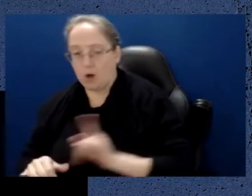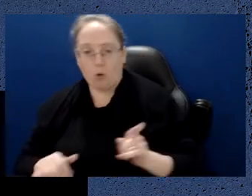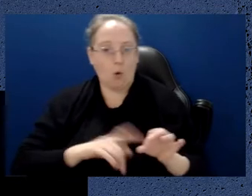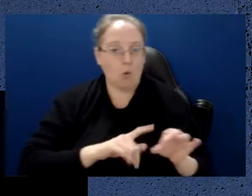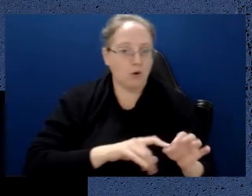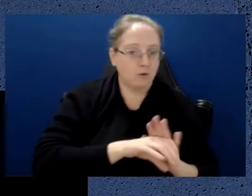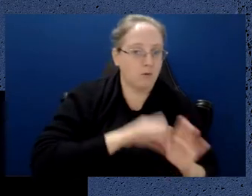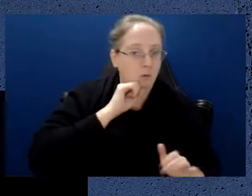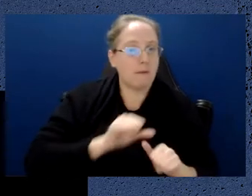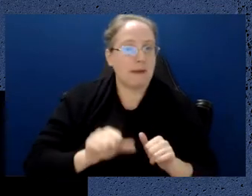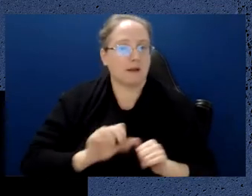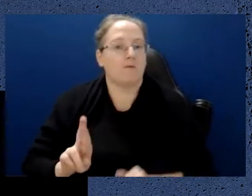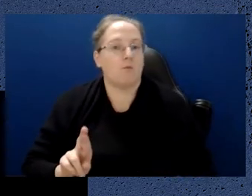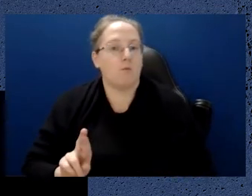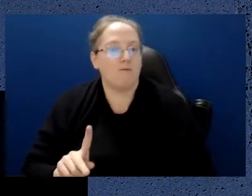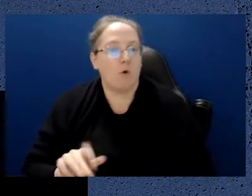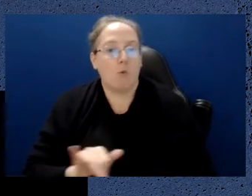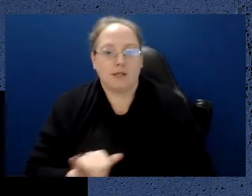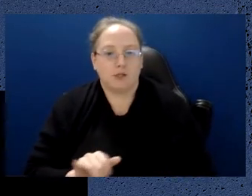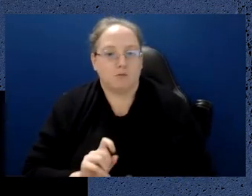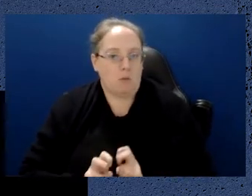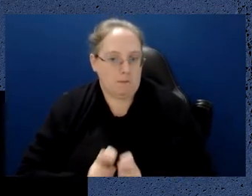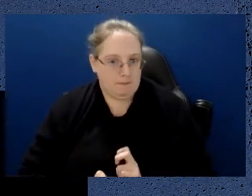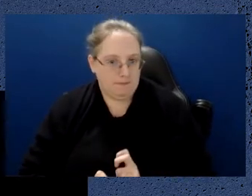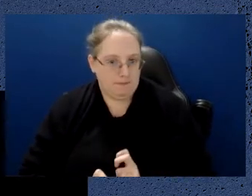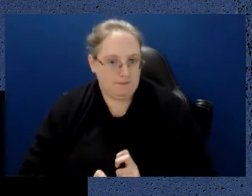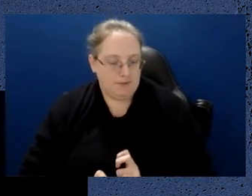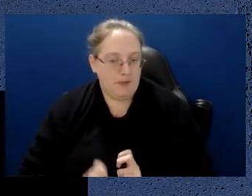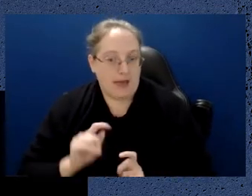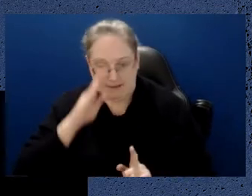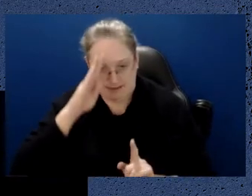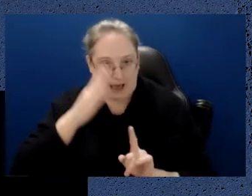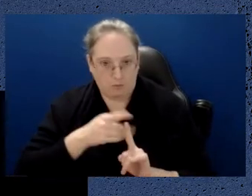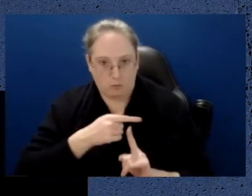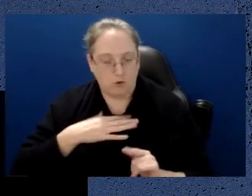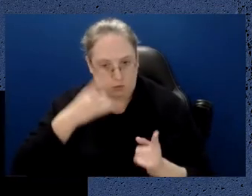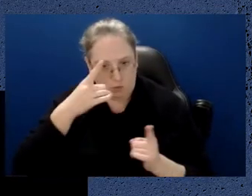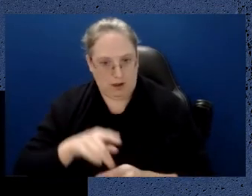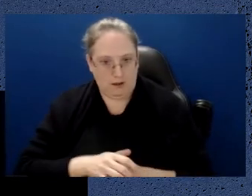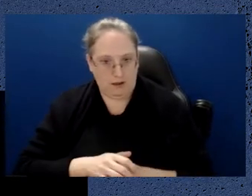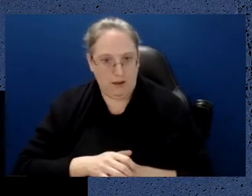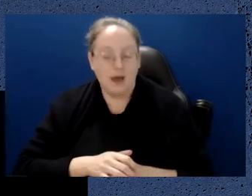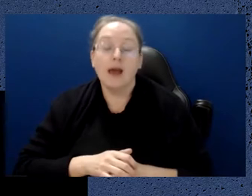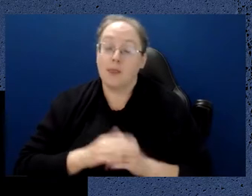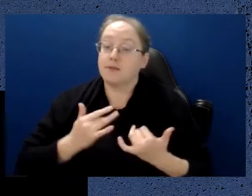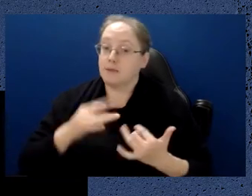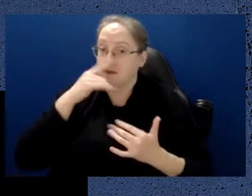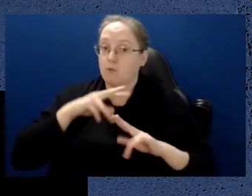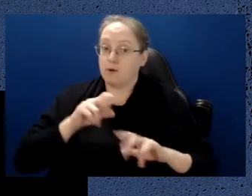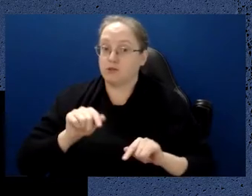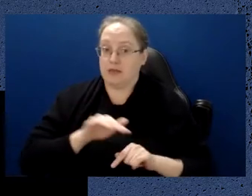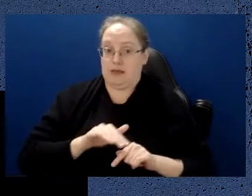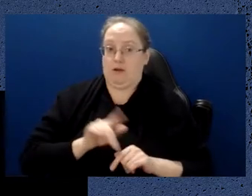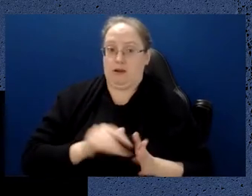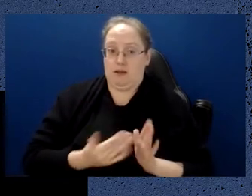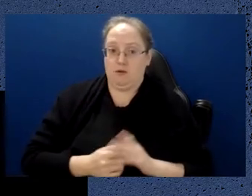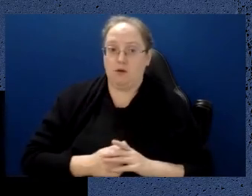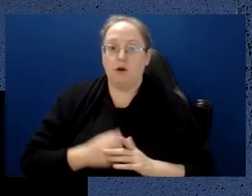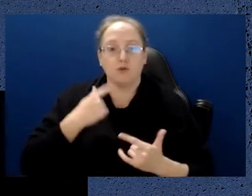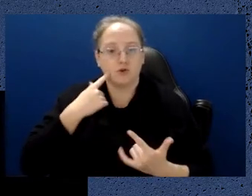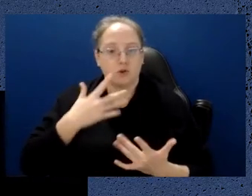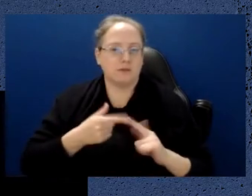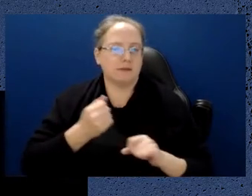so there are many people working on this now. And I just want to show you some of the highlights of what's been happening in recent years.